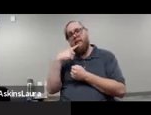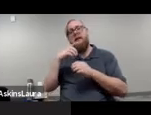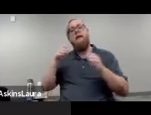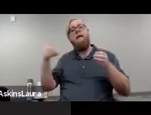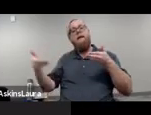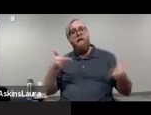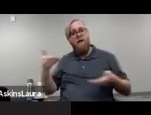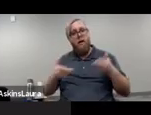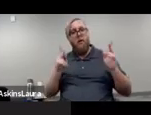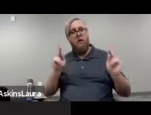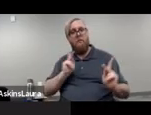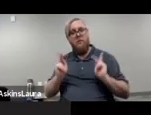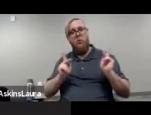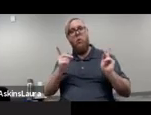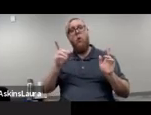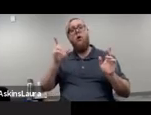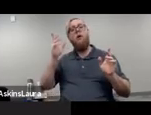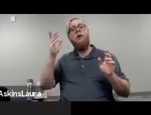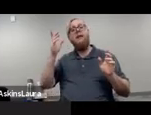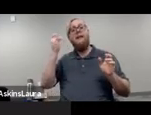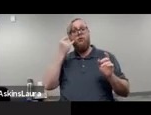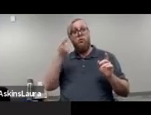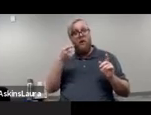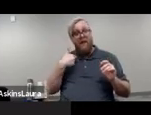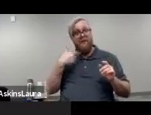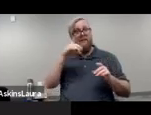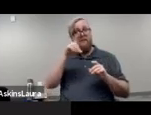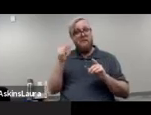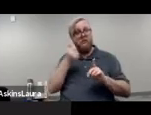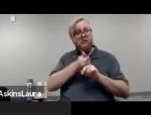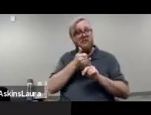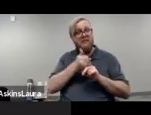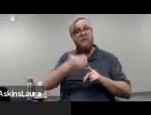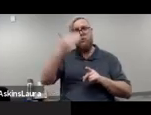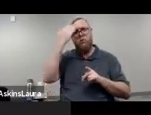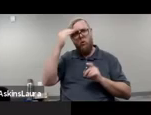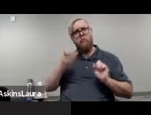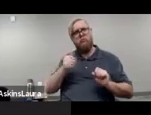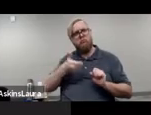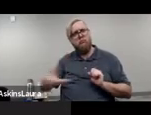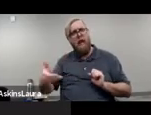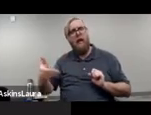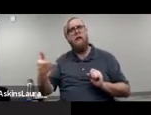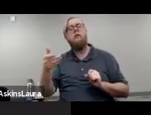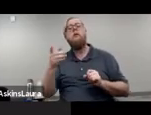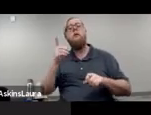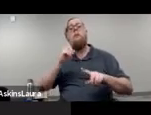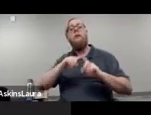we hire people or people know about jobs who have disabilities, I think hiring parents,